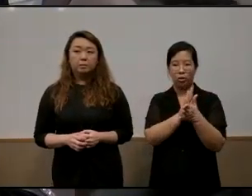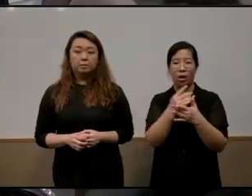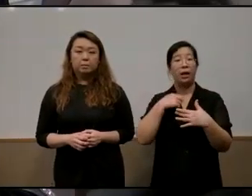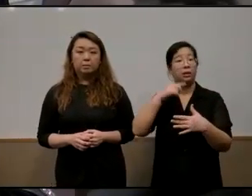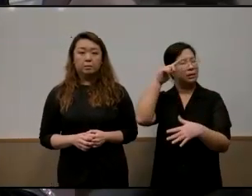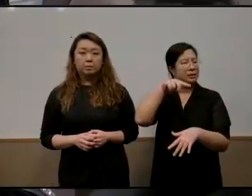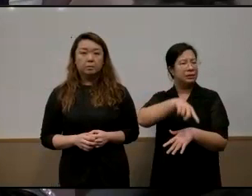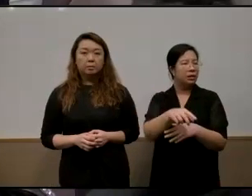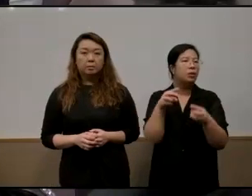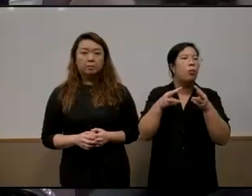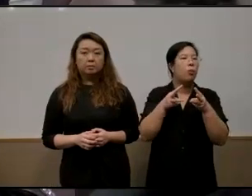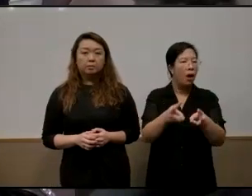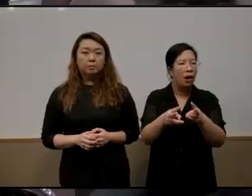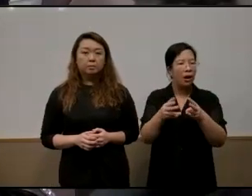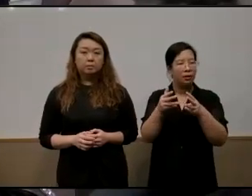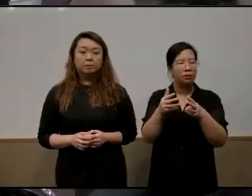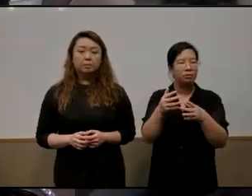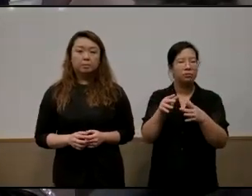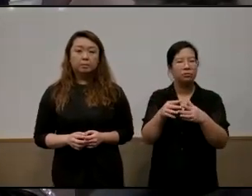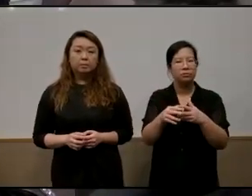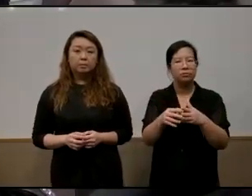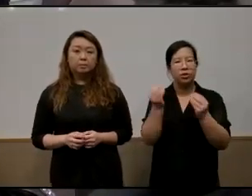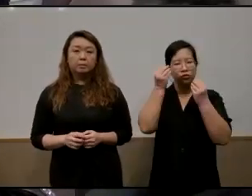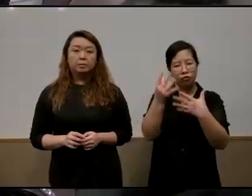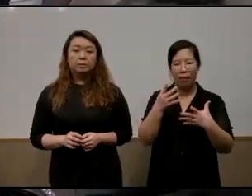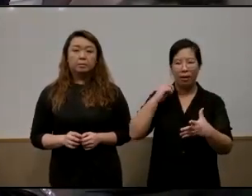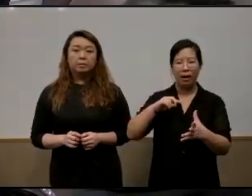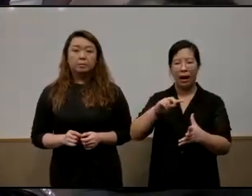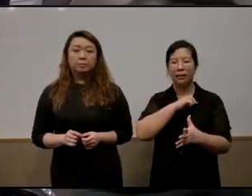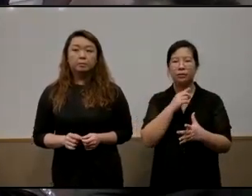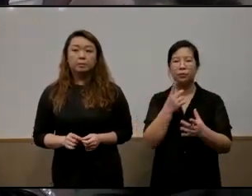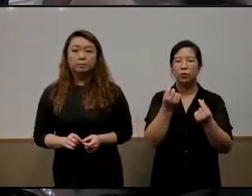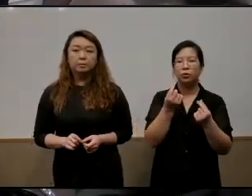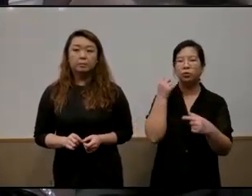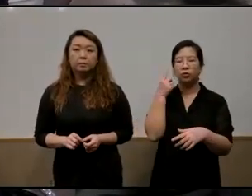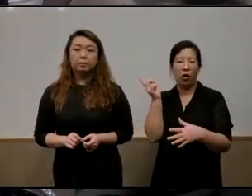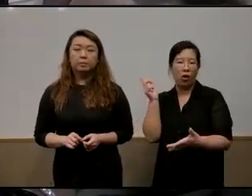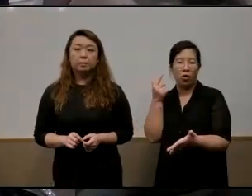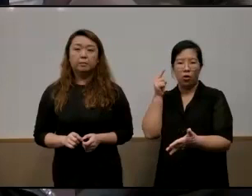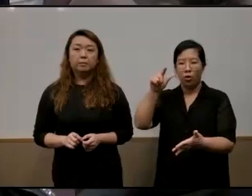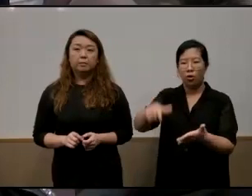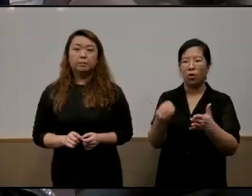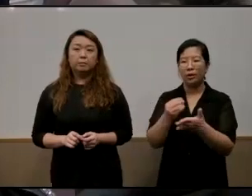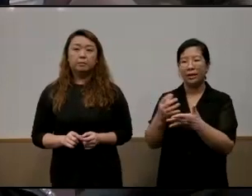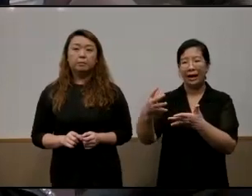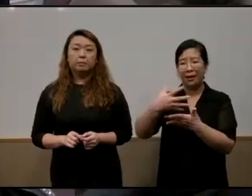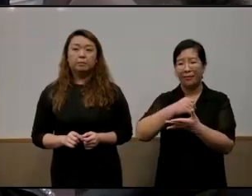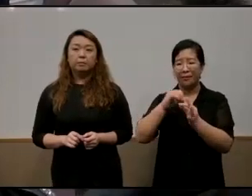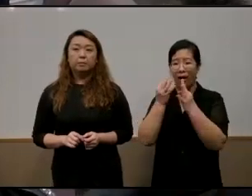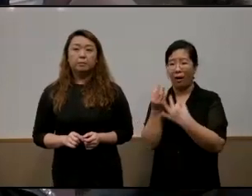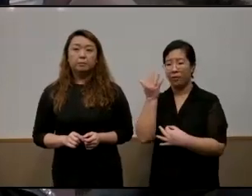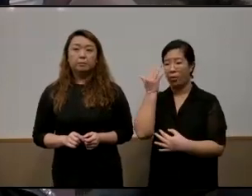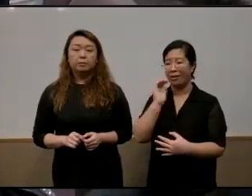a way forward for uh low-income families who do not come from very friendly uh